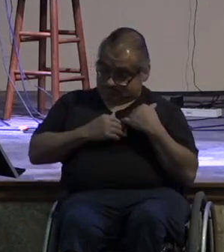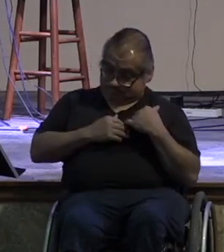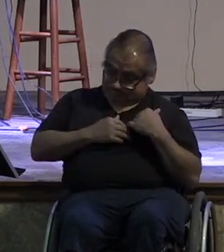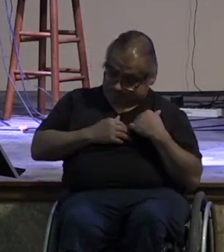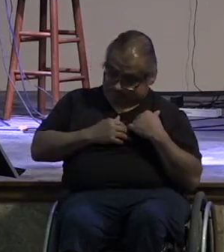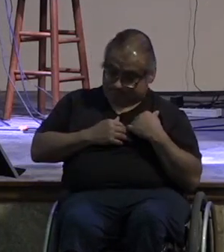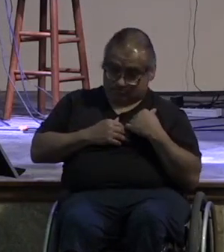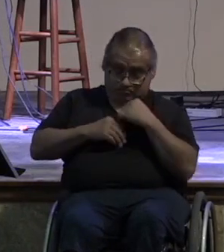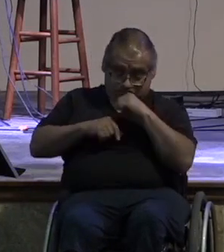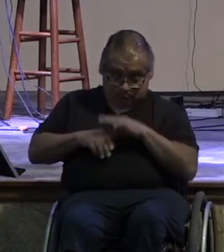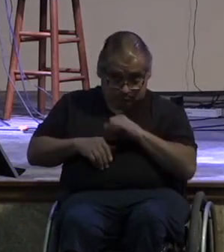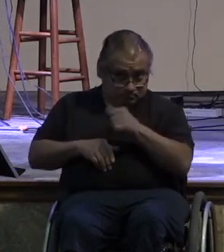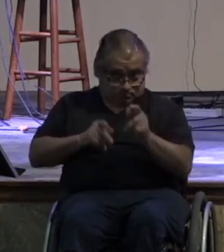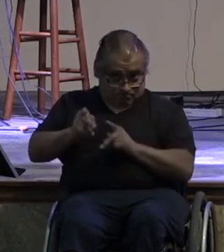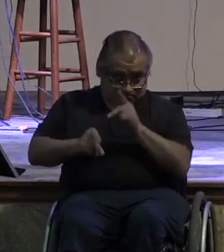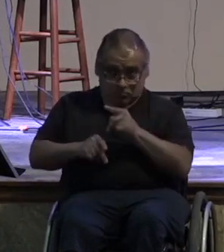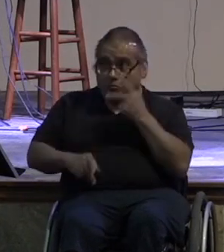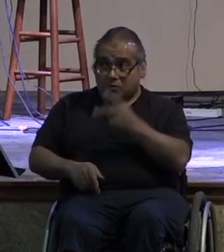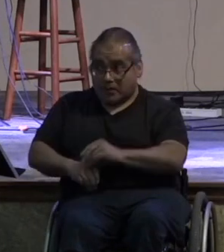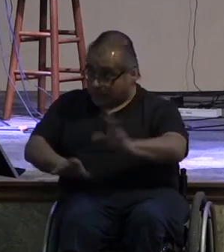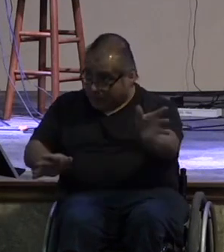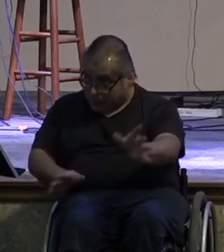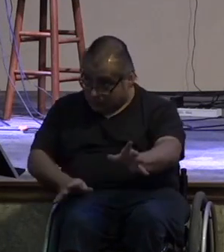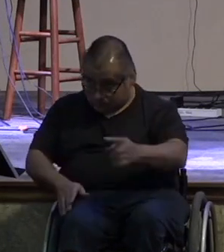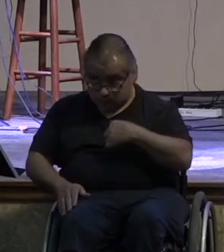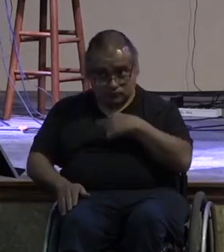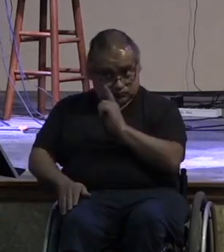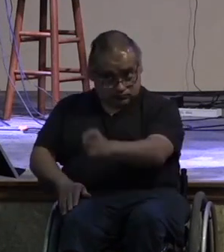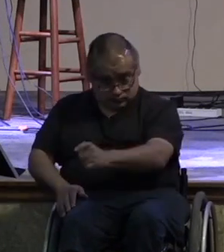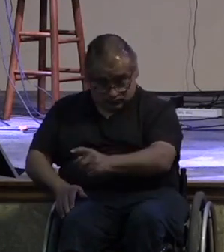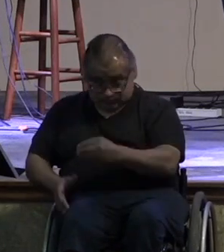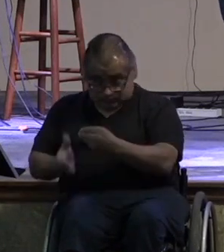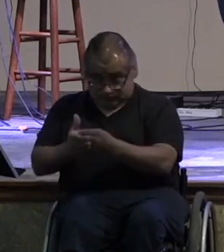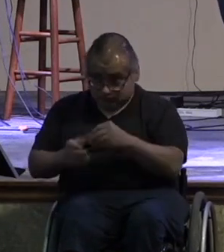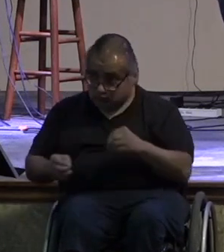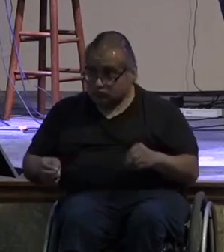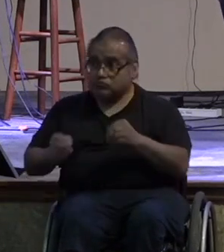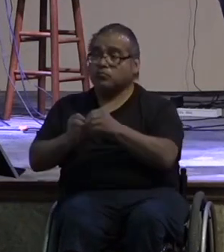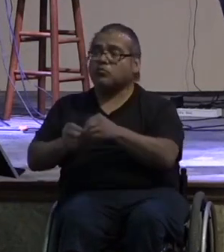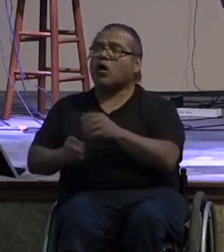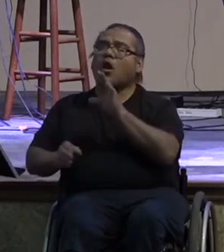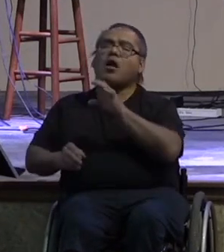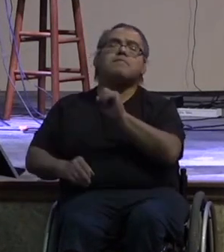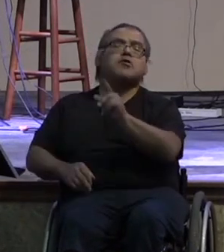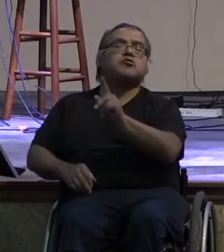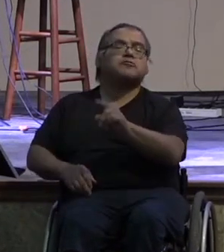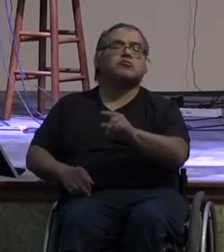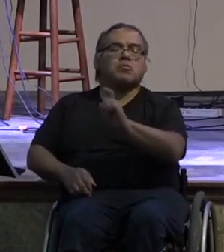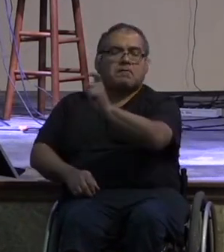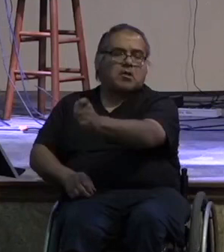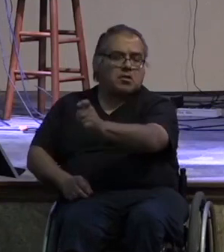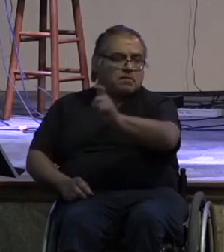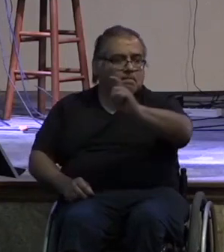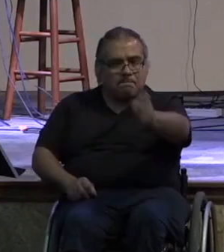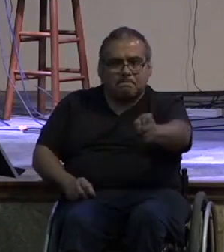responsibility to bless others do i see that when i'm given extra do i look for opportunities to bless somebody